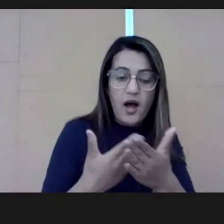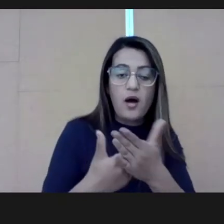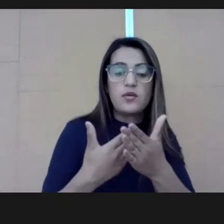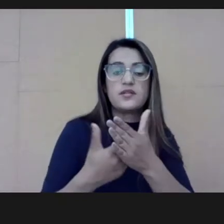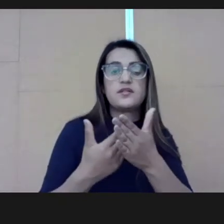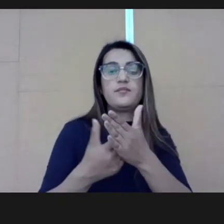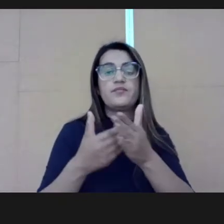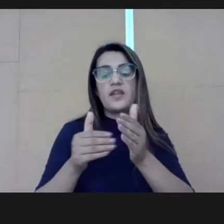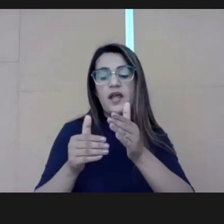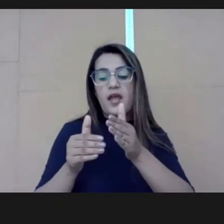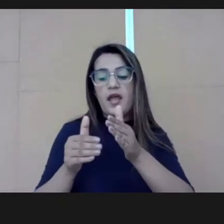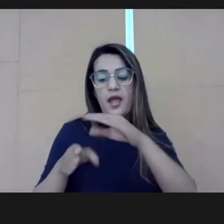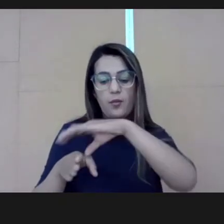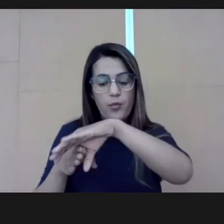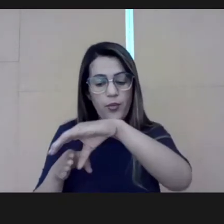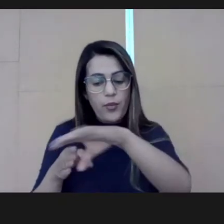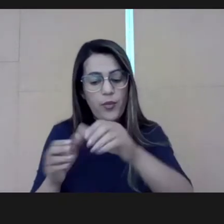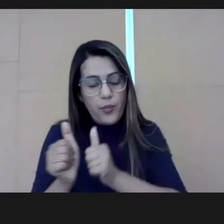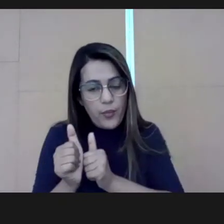classes.